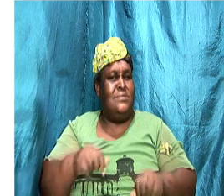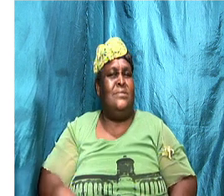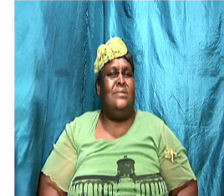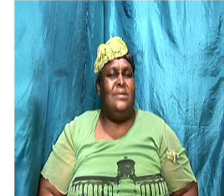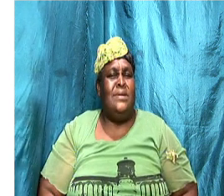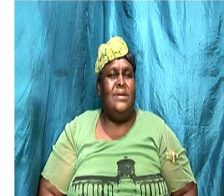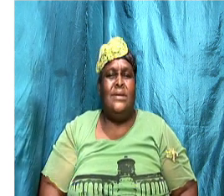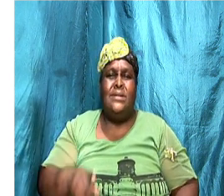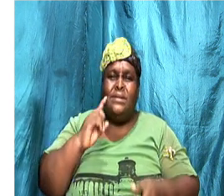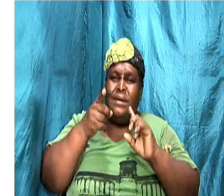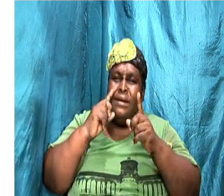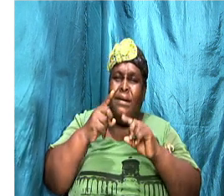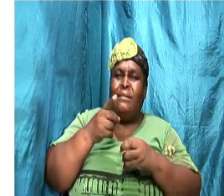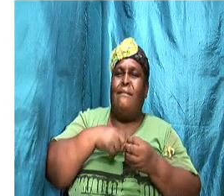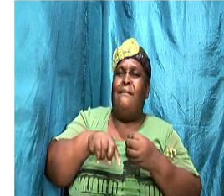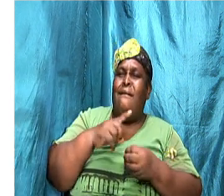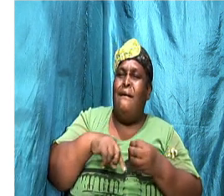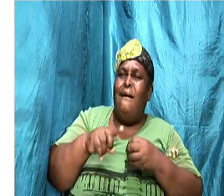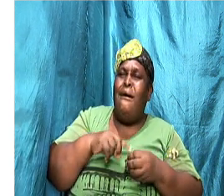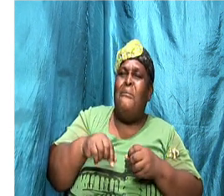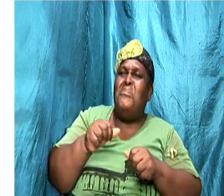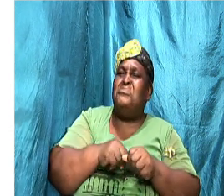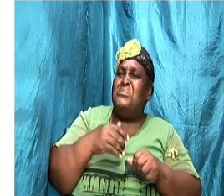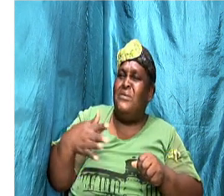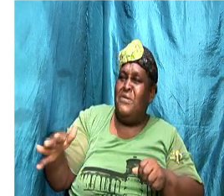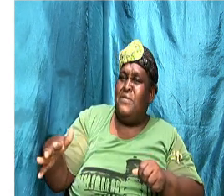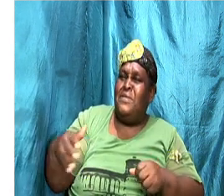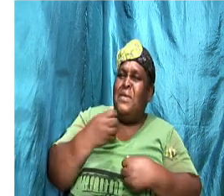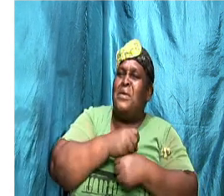talk about what talk about everything